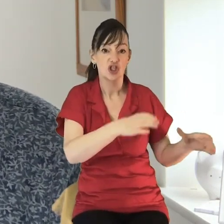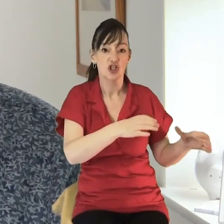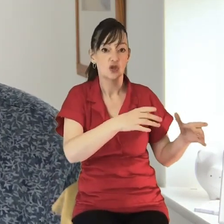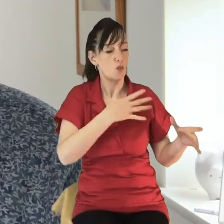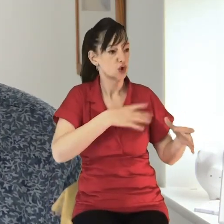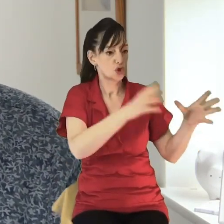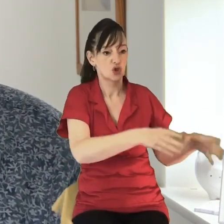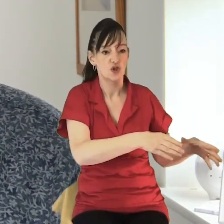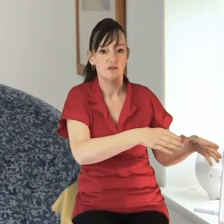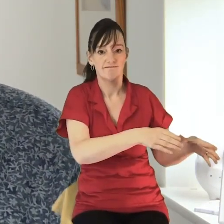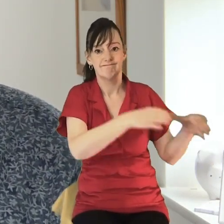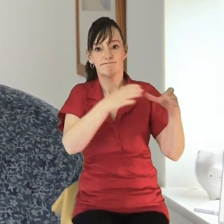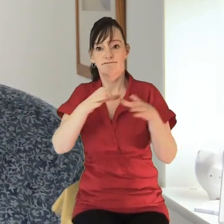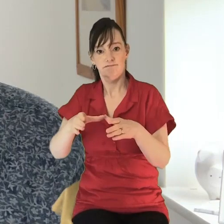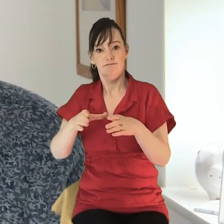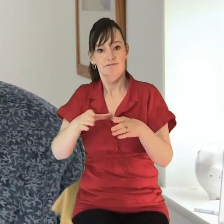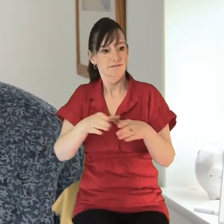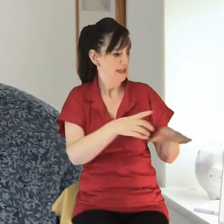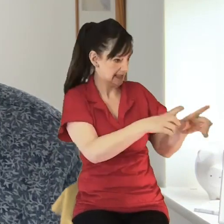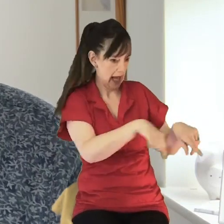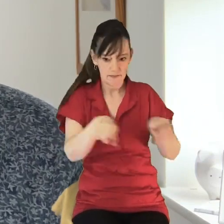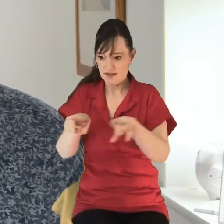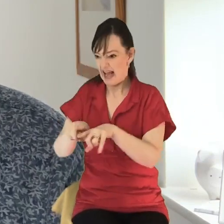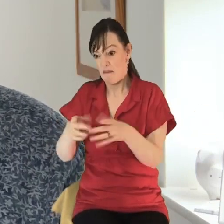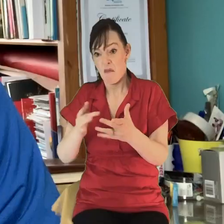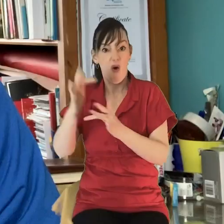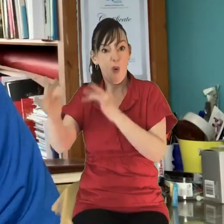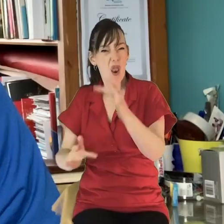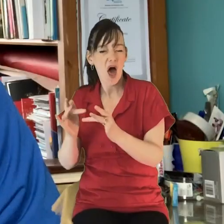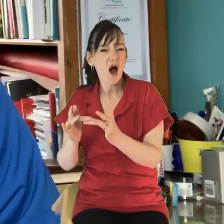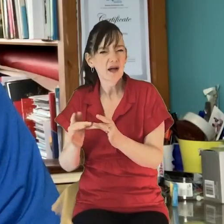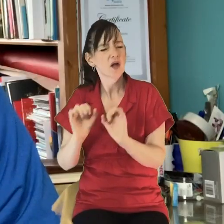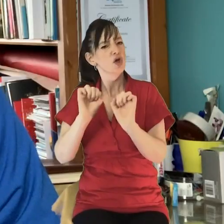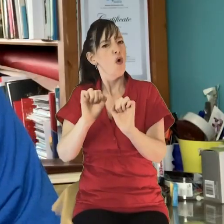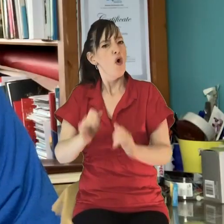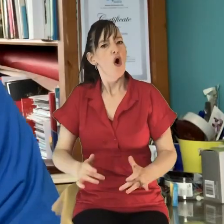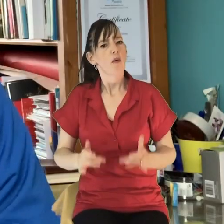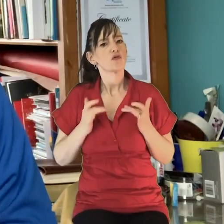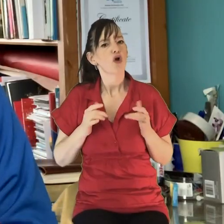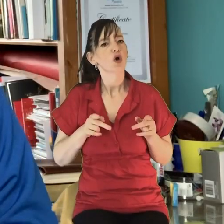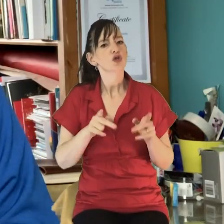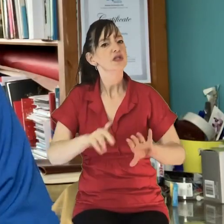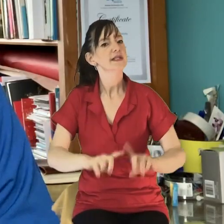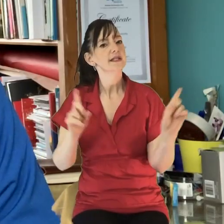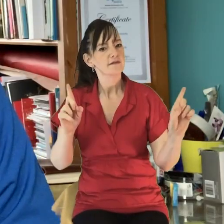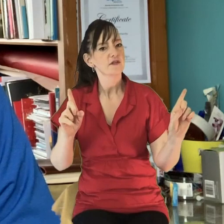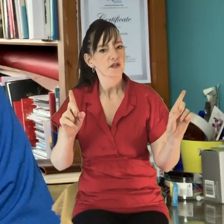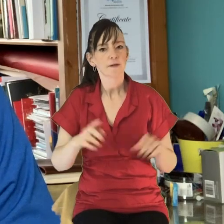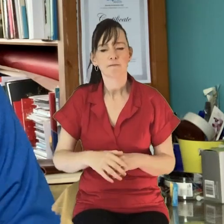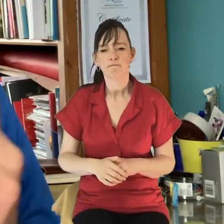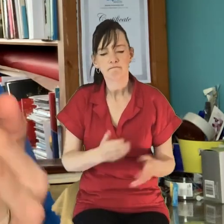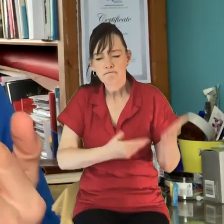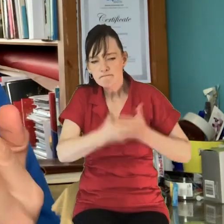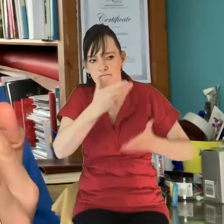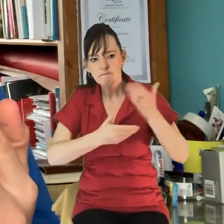approach. Tell us about that and what happened as a result. Yeah, people have been using that phrase, haven't they? That,